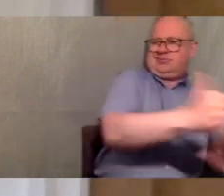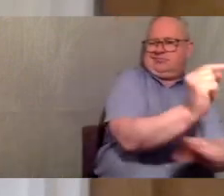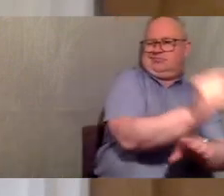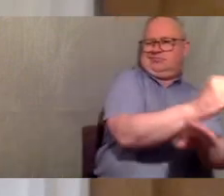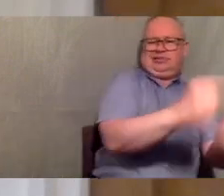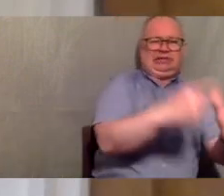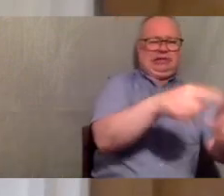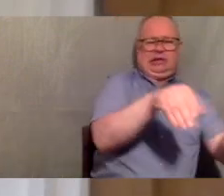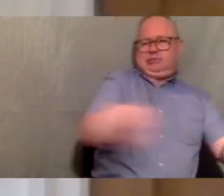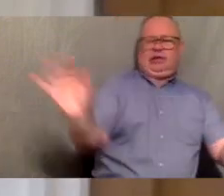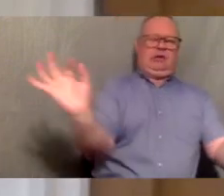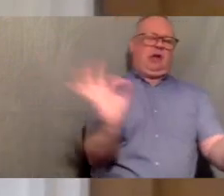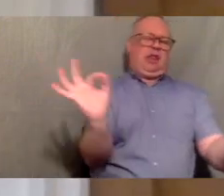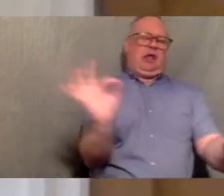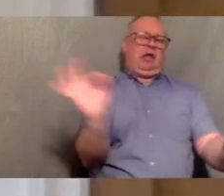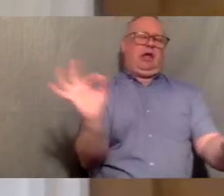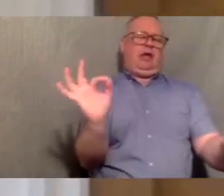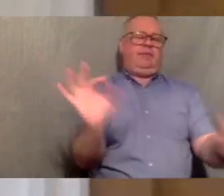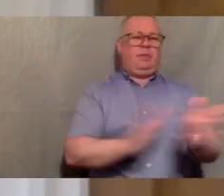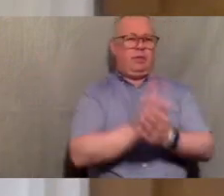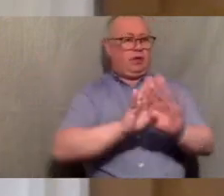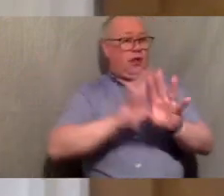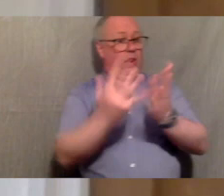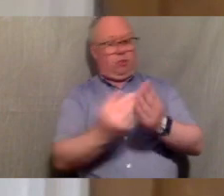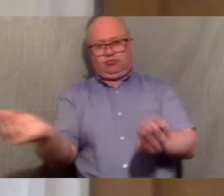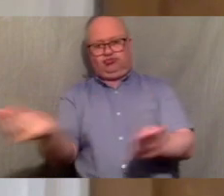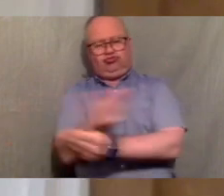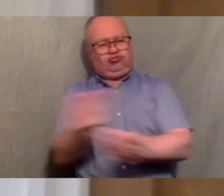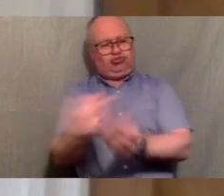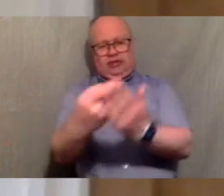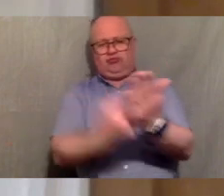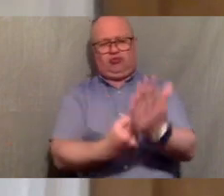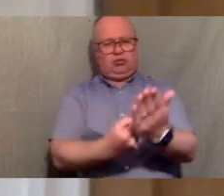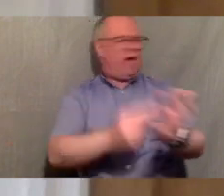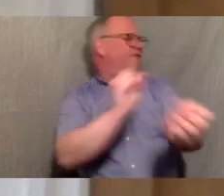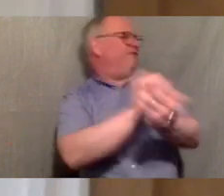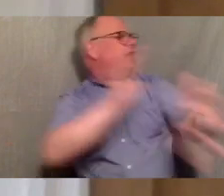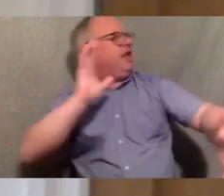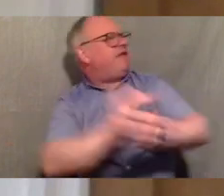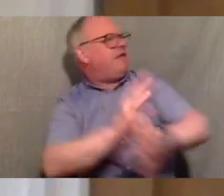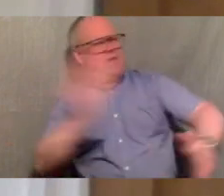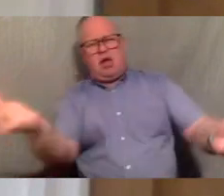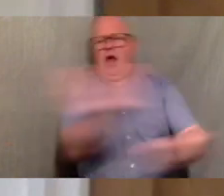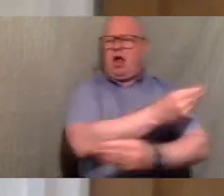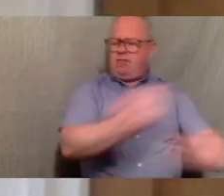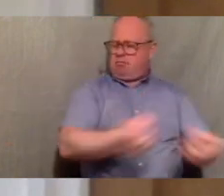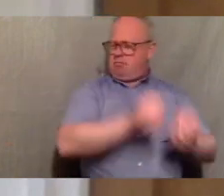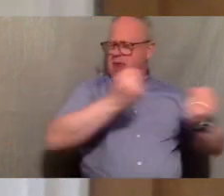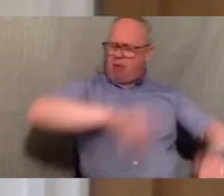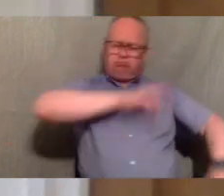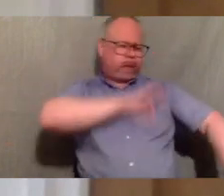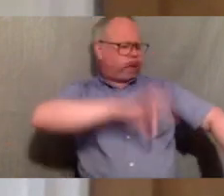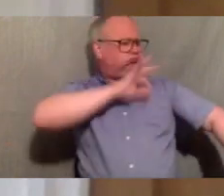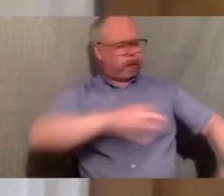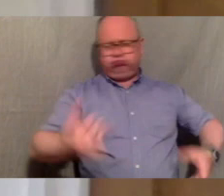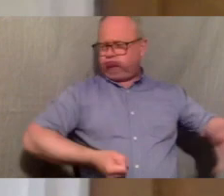right away and global trade rules that demand endless liberalization and give corporations huge power and profit-making abilities through the